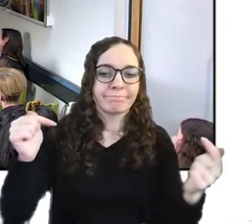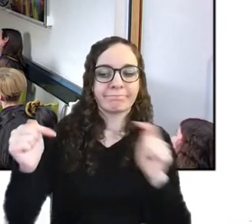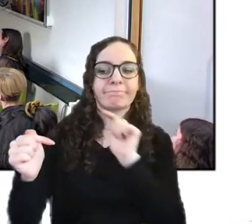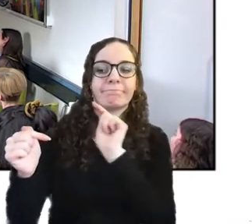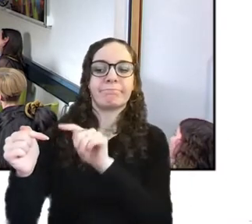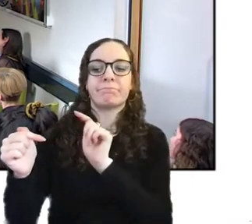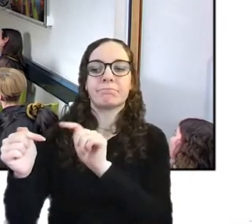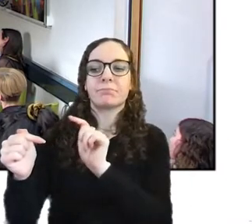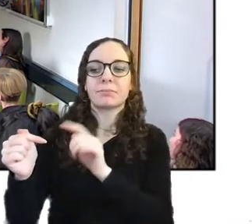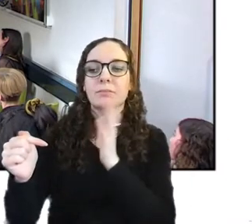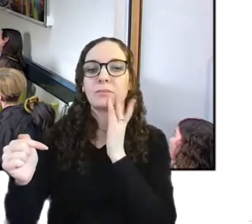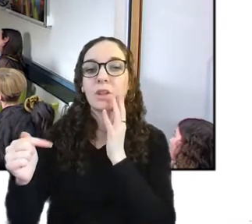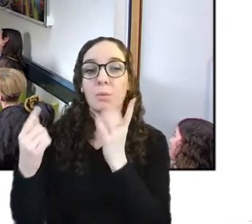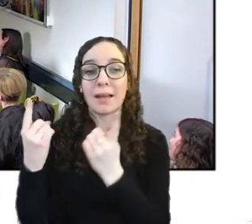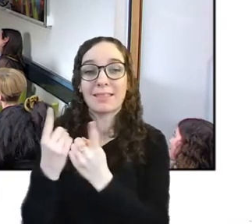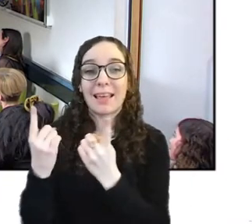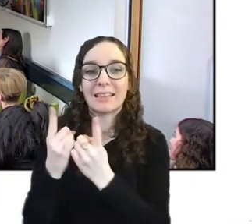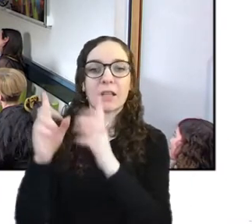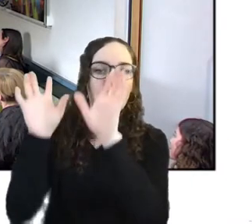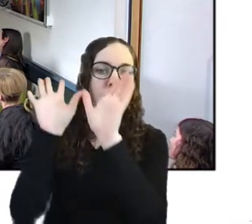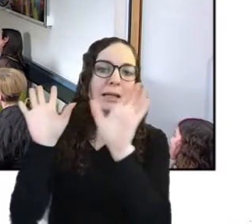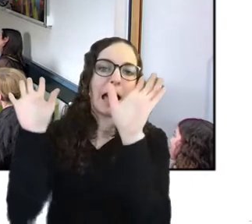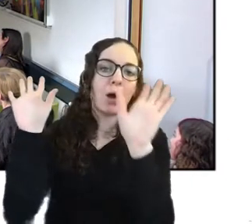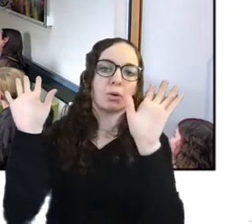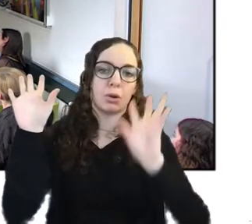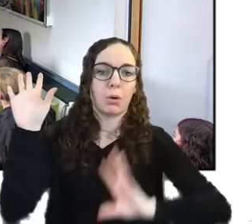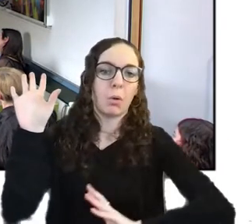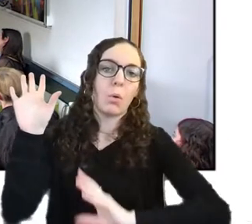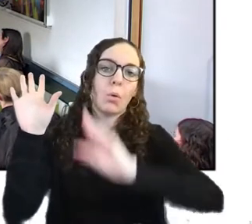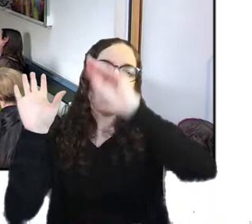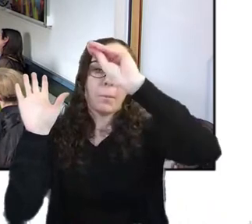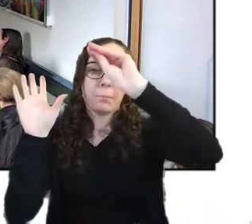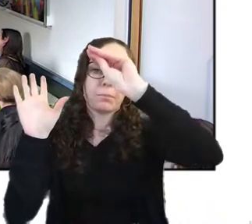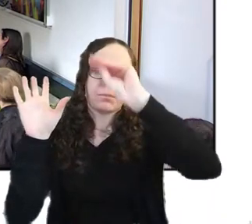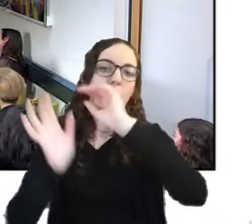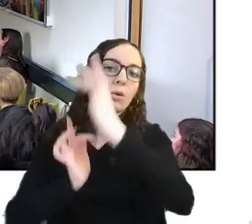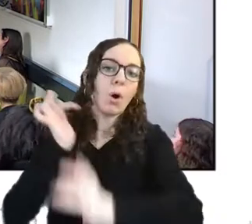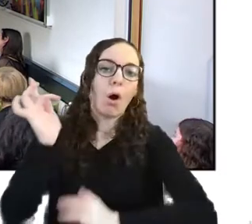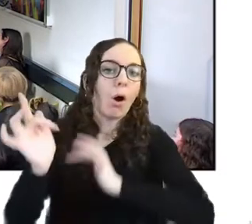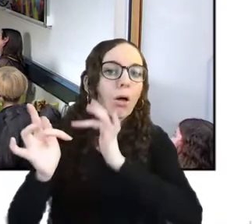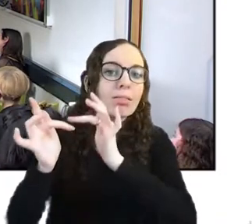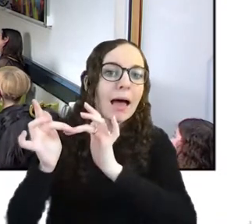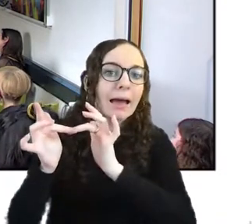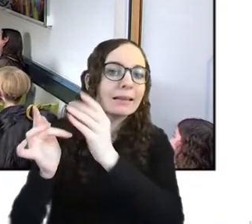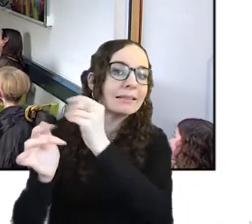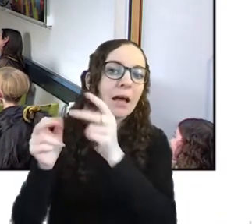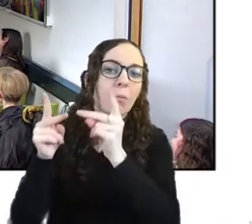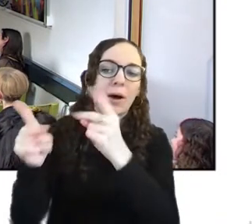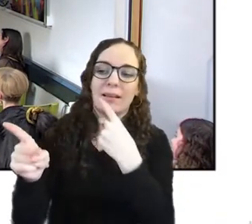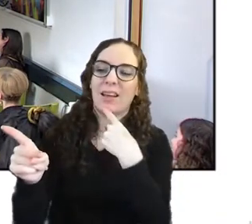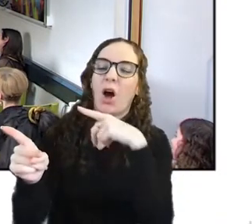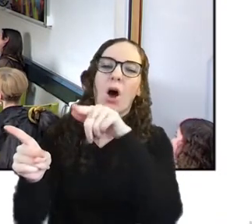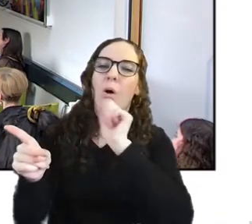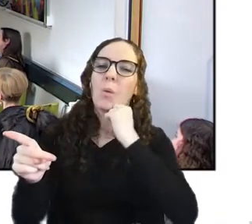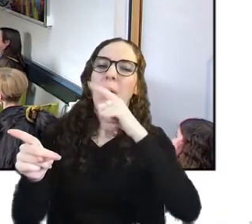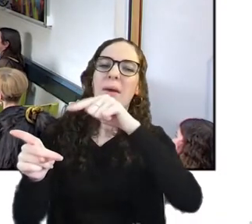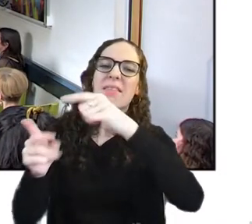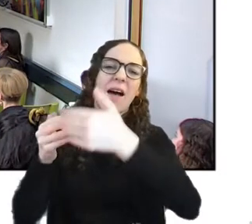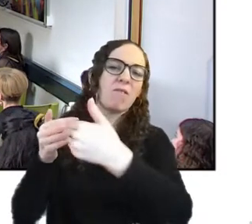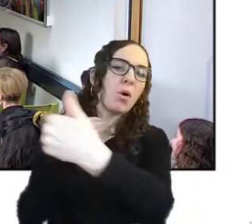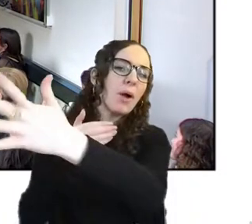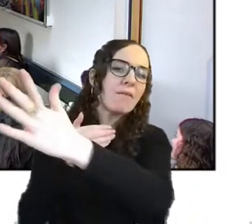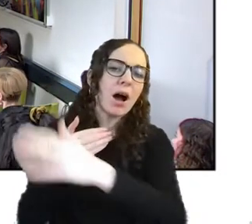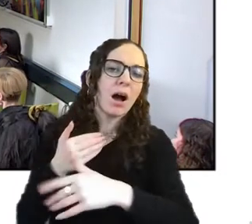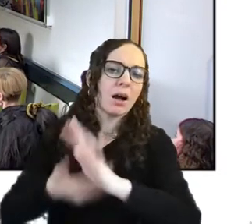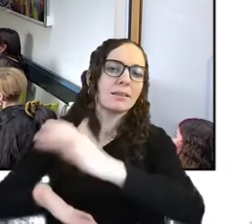to like the cloud or online in some format and you think like oh it's gonna be there forever that's that's safe and